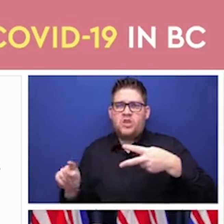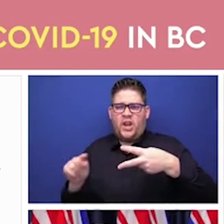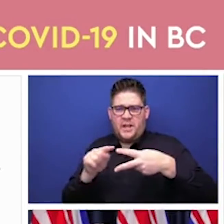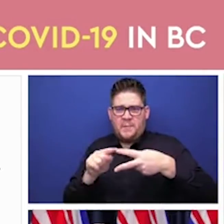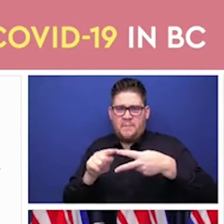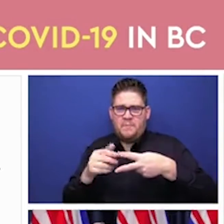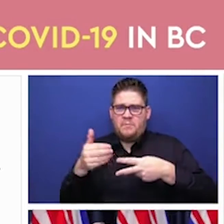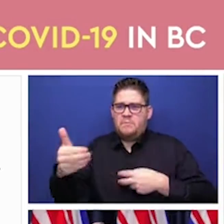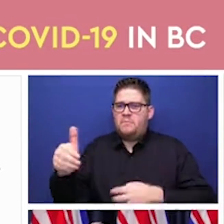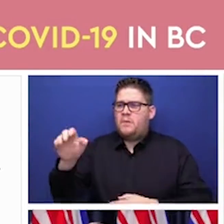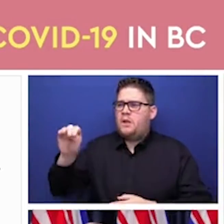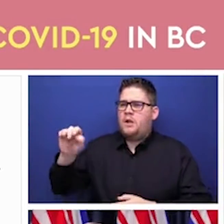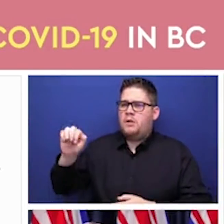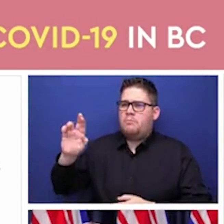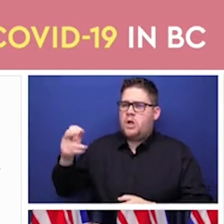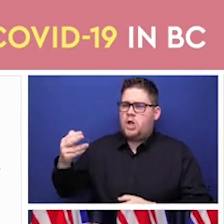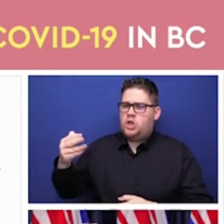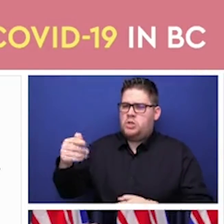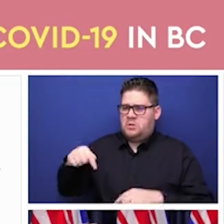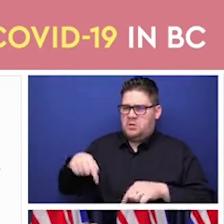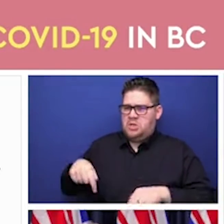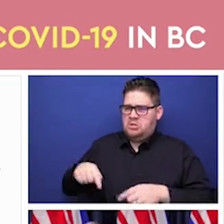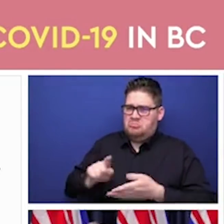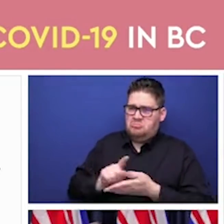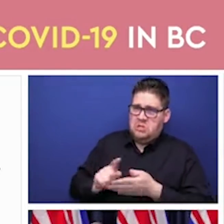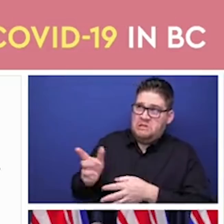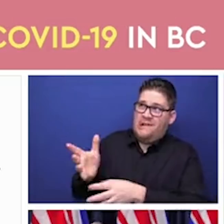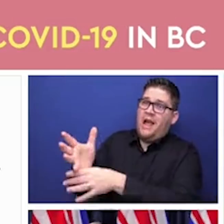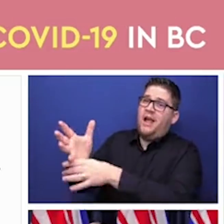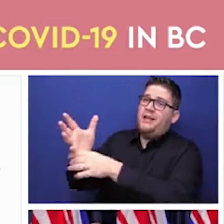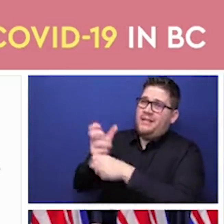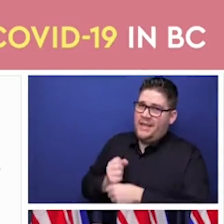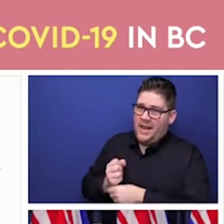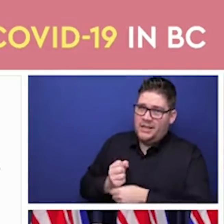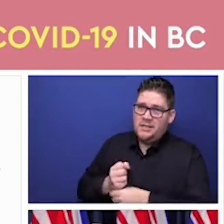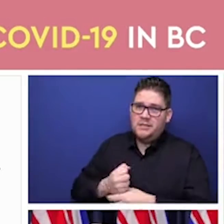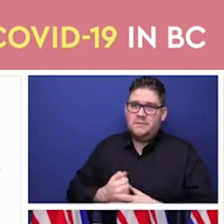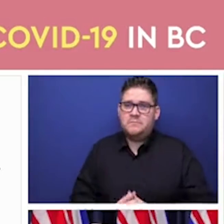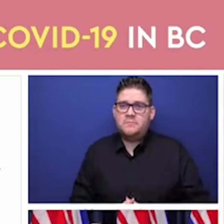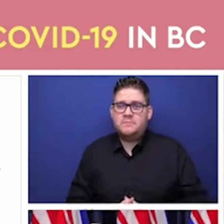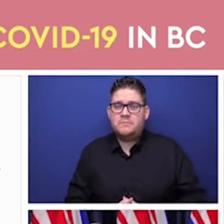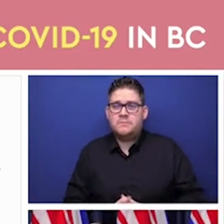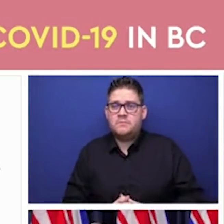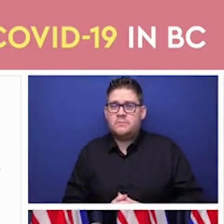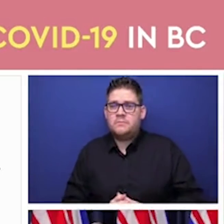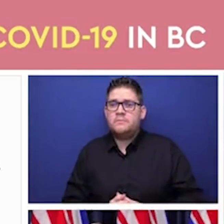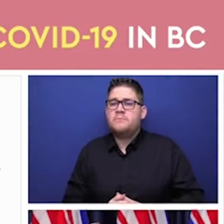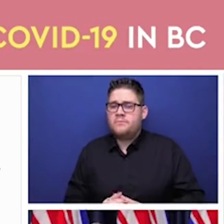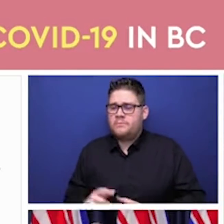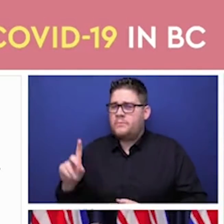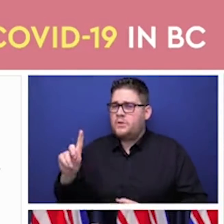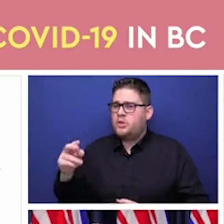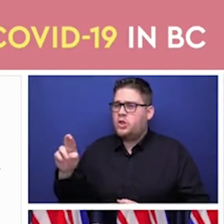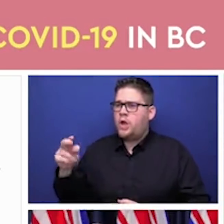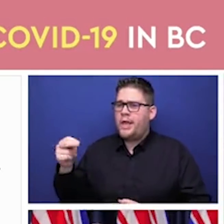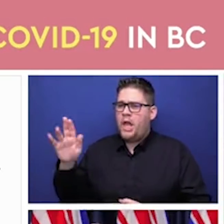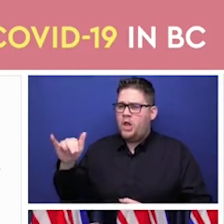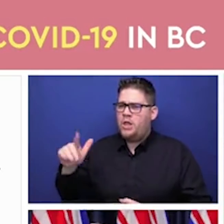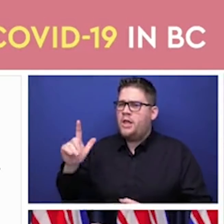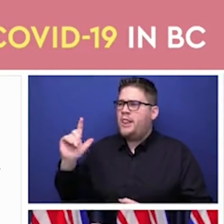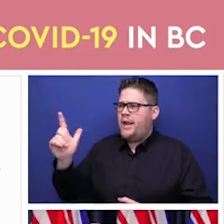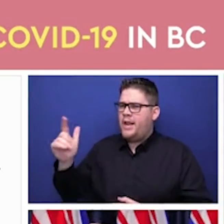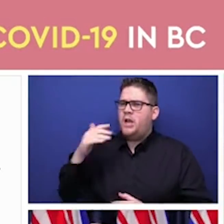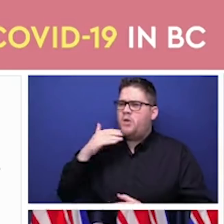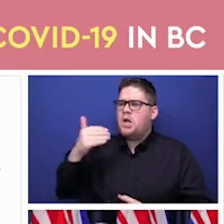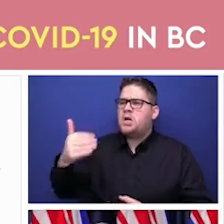Dr Henry said, she will be coming back to our public with how we're going to utilize that in the most strategic way to